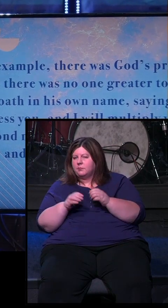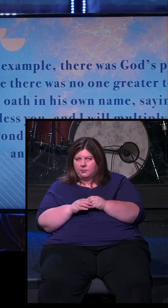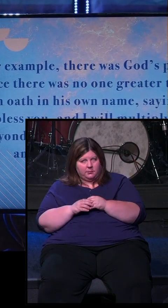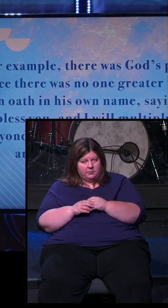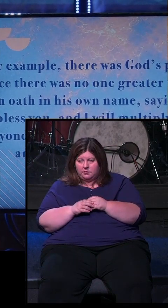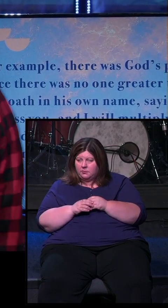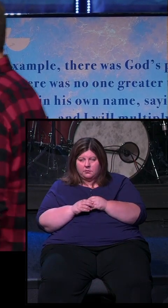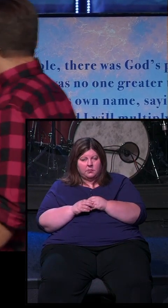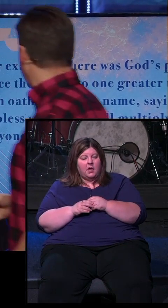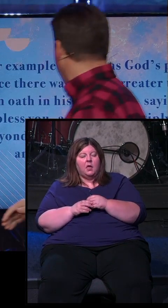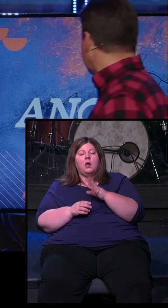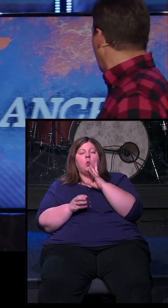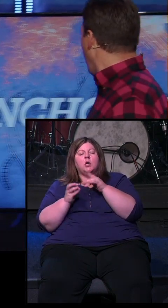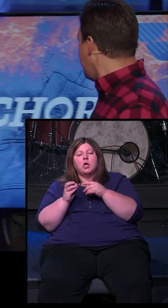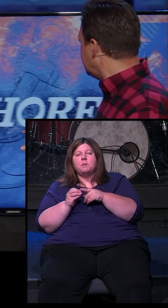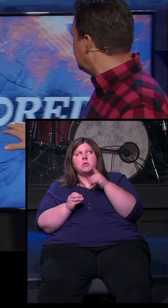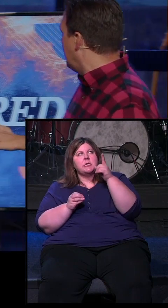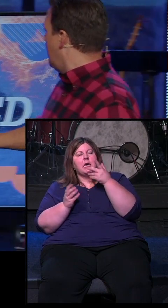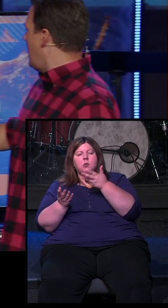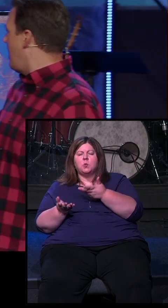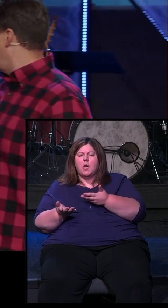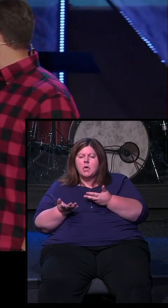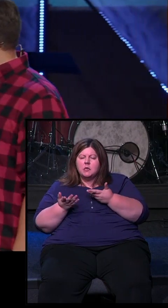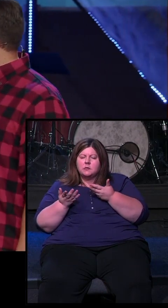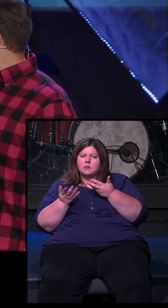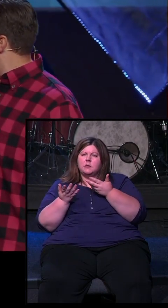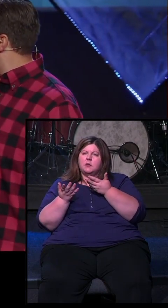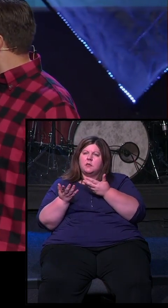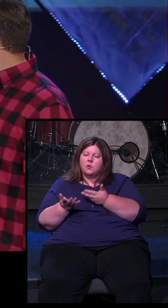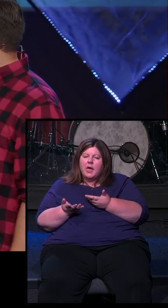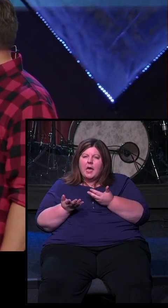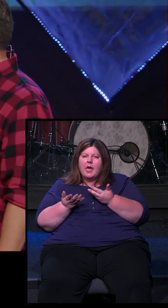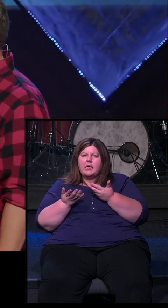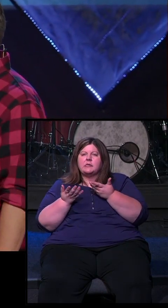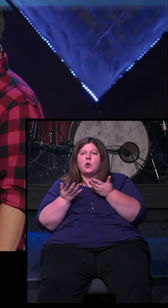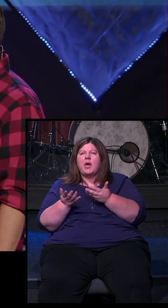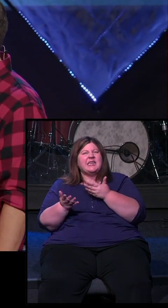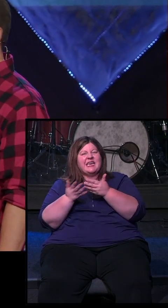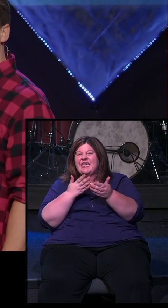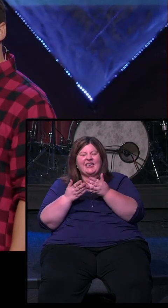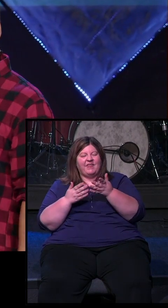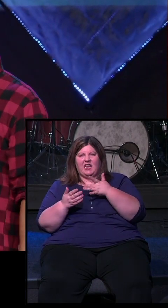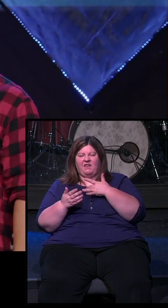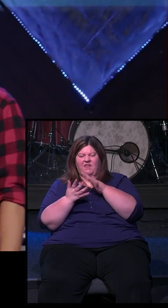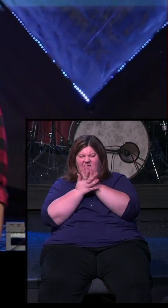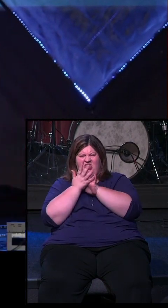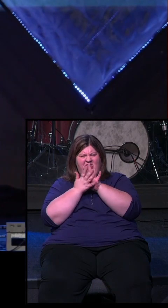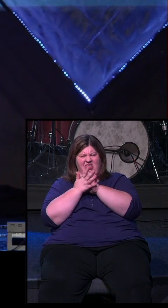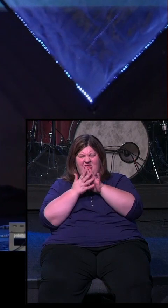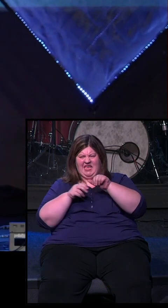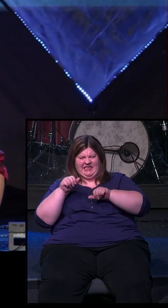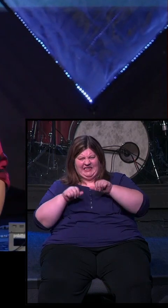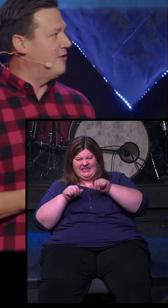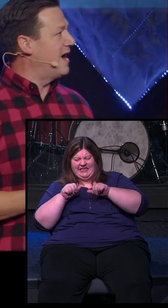What we're talking about really is Abraham had to wait where there was no clarity. Go ahead to that next one if you would. He had to wait without